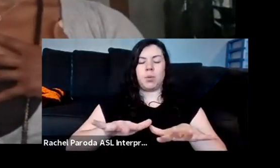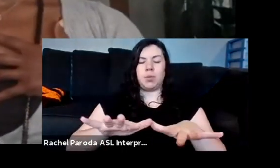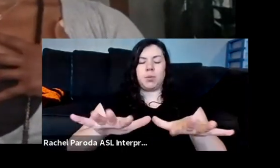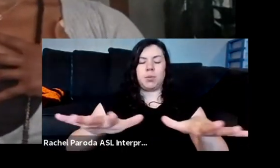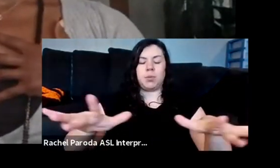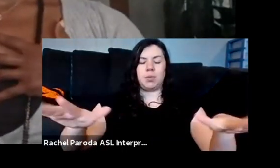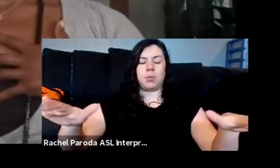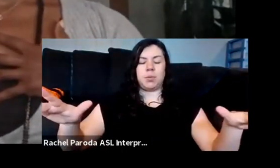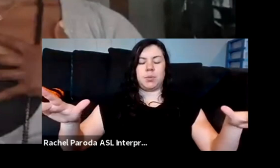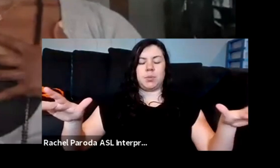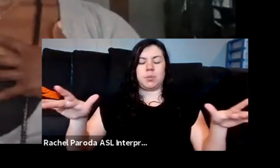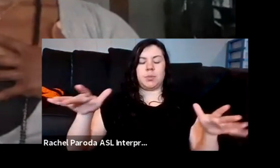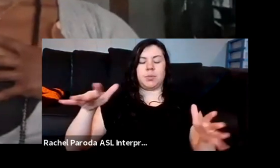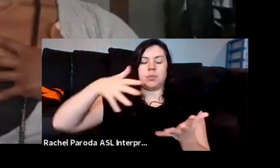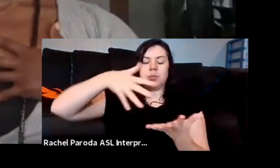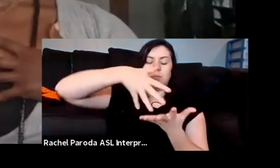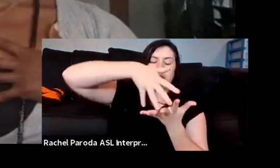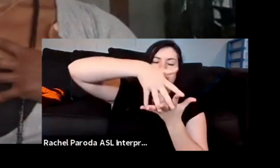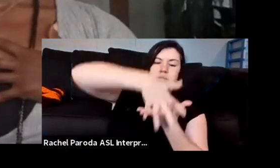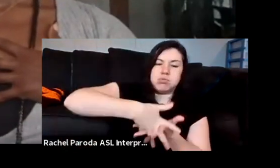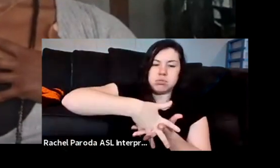Sweet, grounding, exhale.